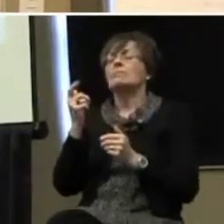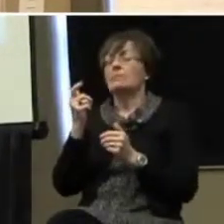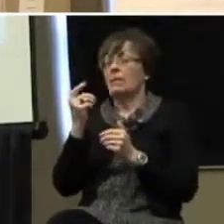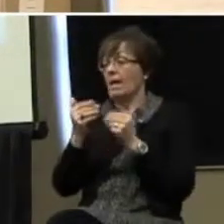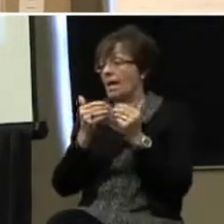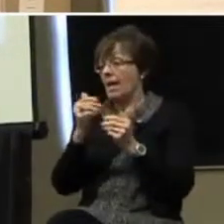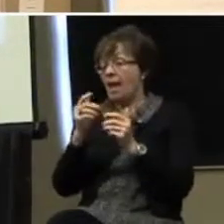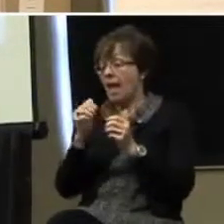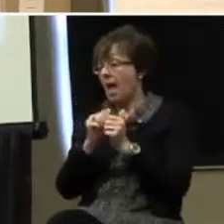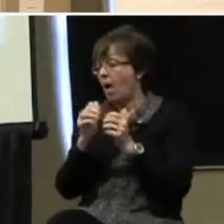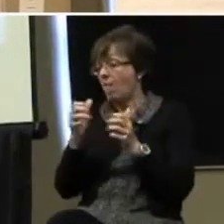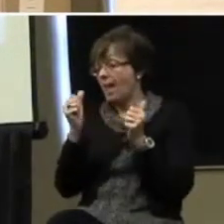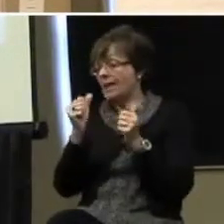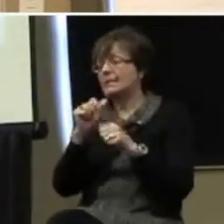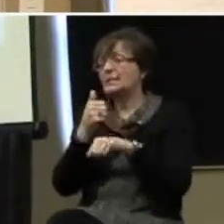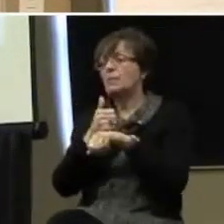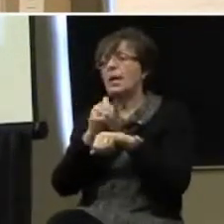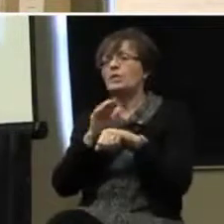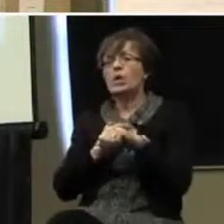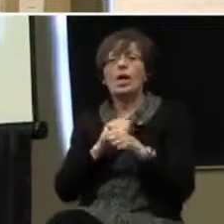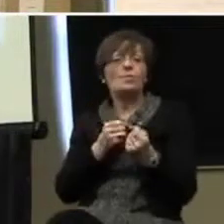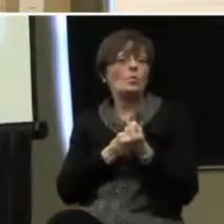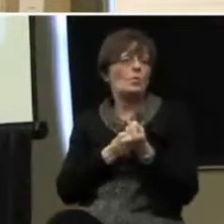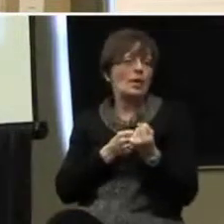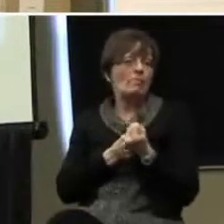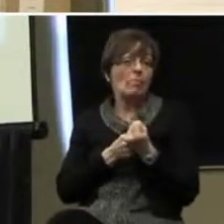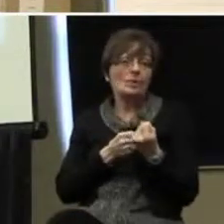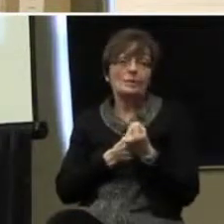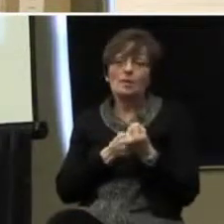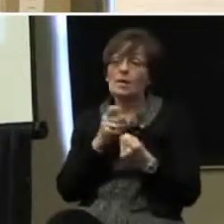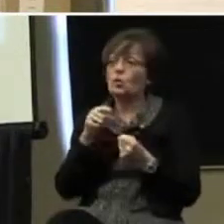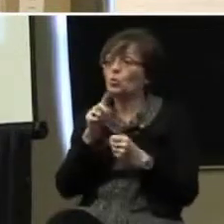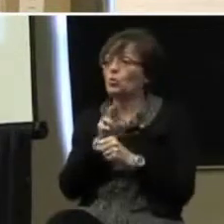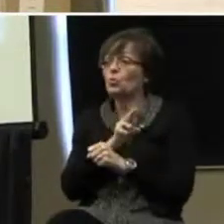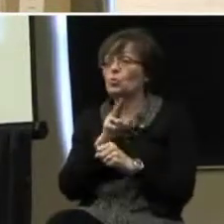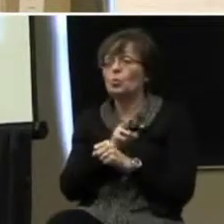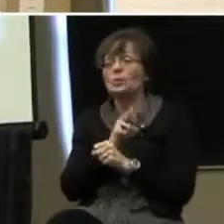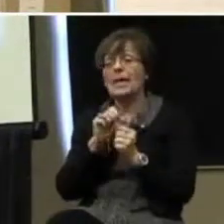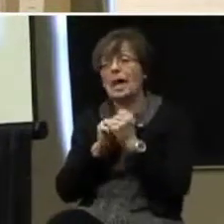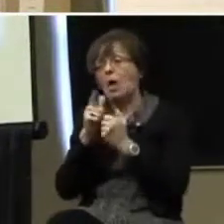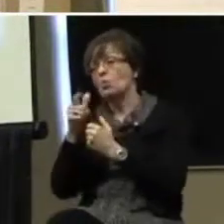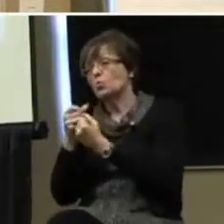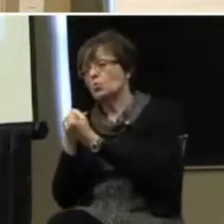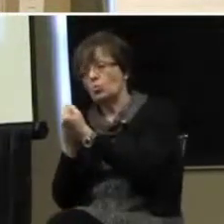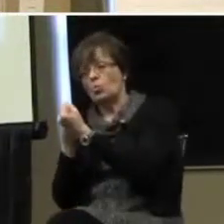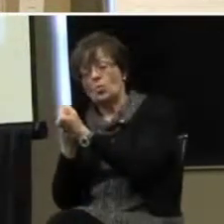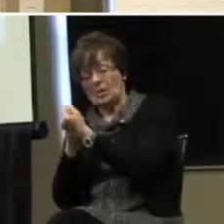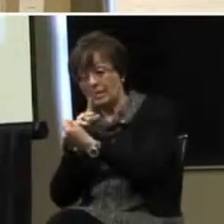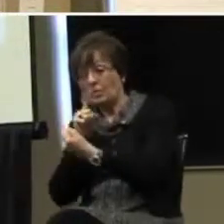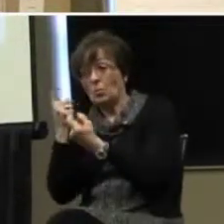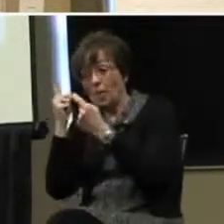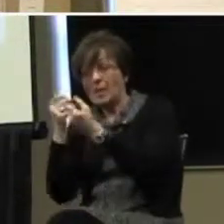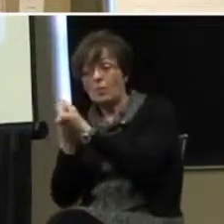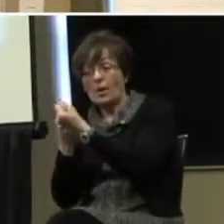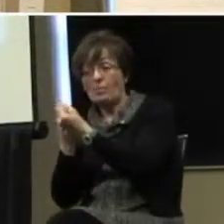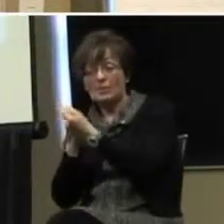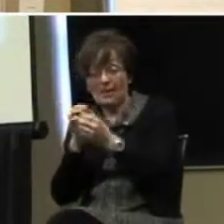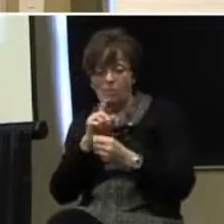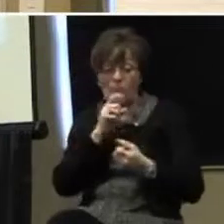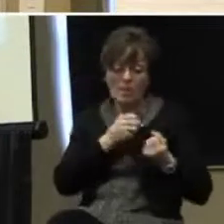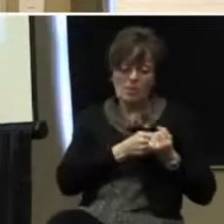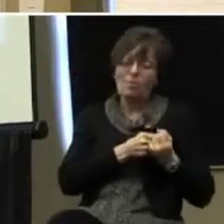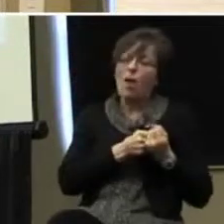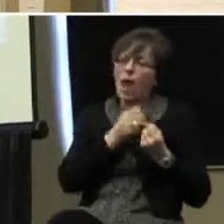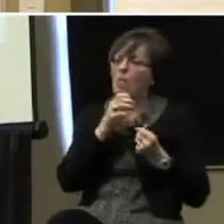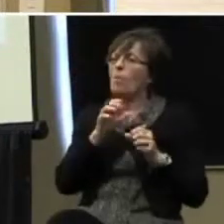progress them through is typically based upon the type of reinforcement that you're using. How reinforcing is it? Because if it's really reinforcing,